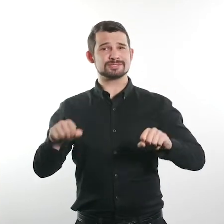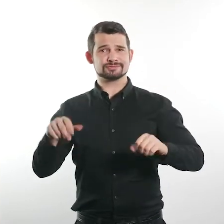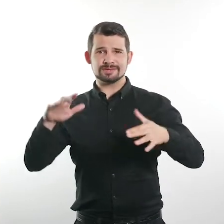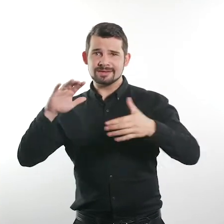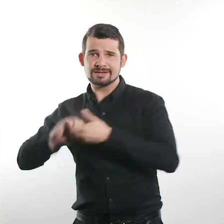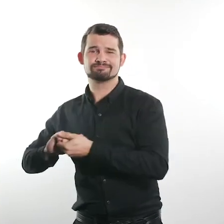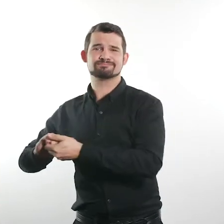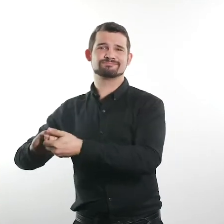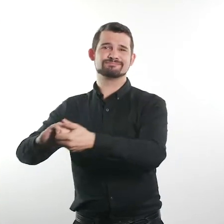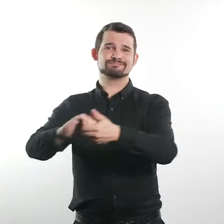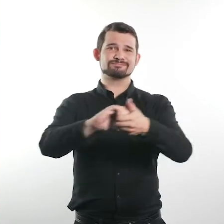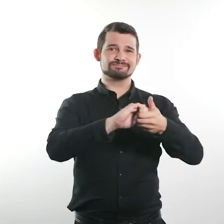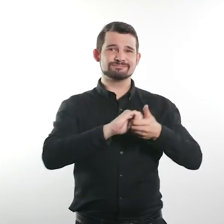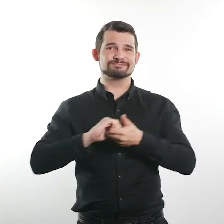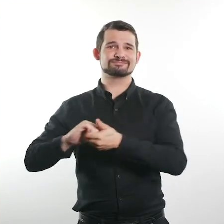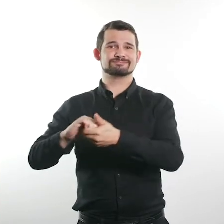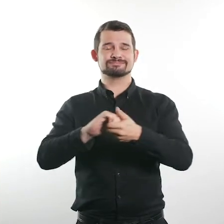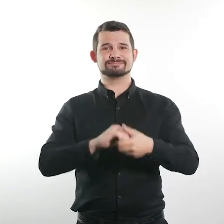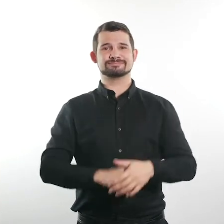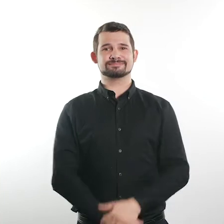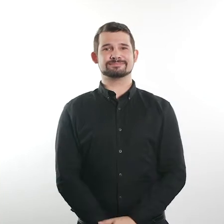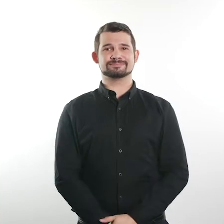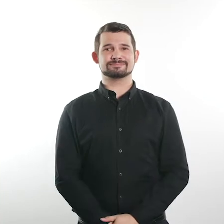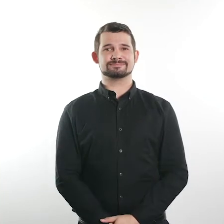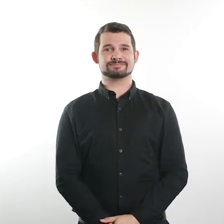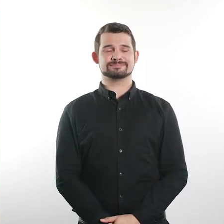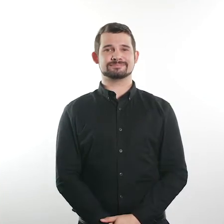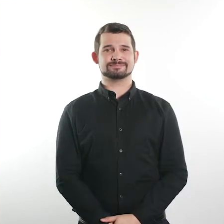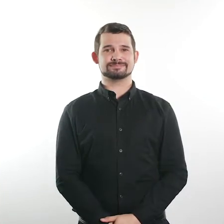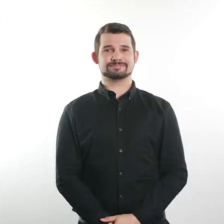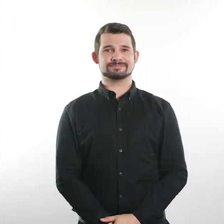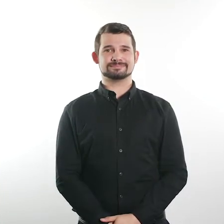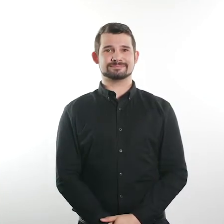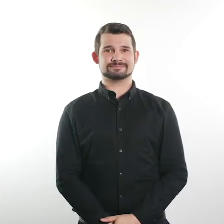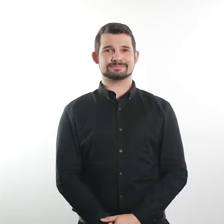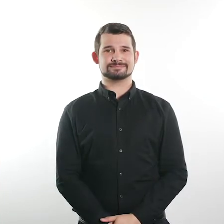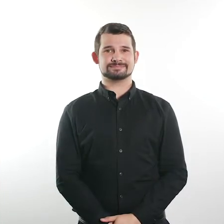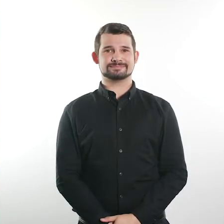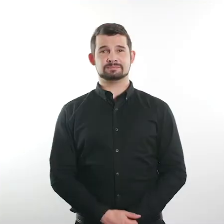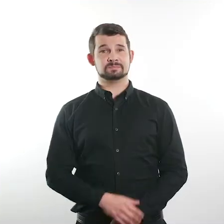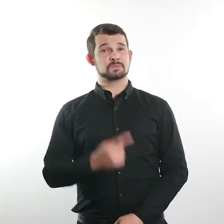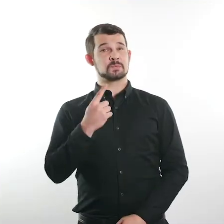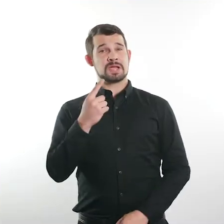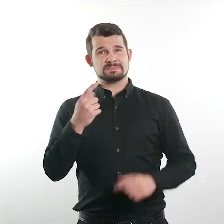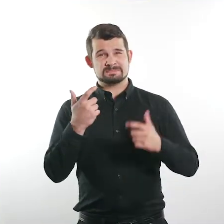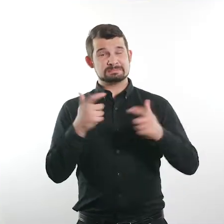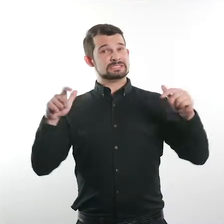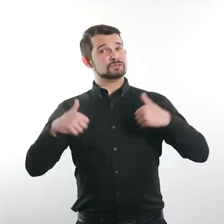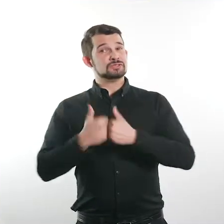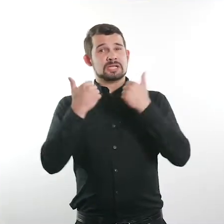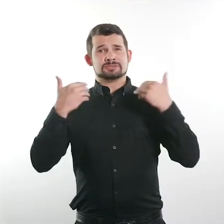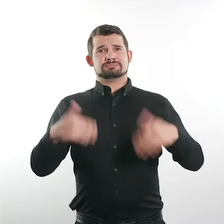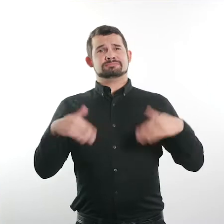everybody can work to their full potential and contribute to the maximum. It's one of the